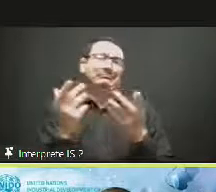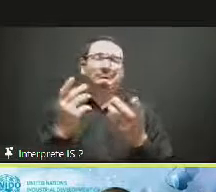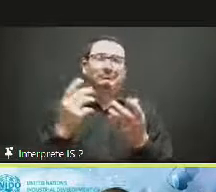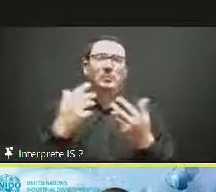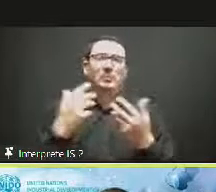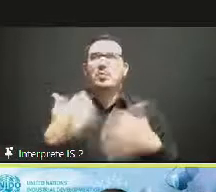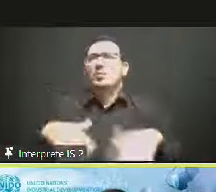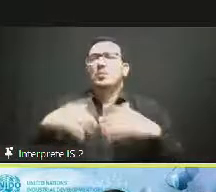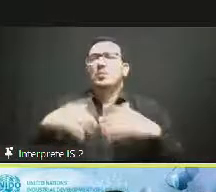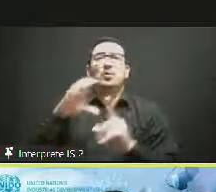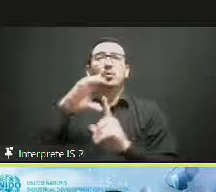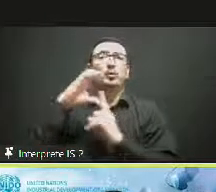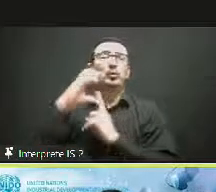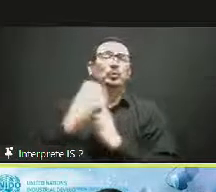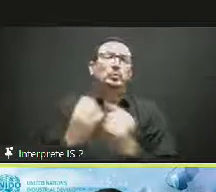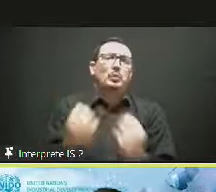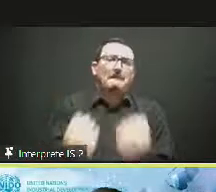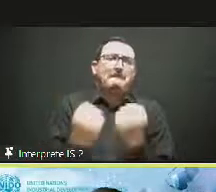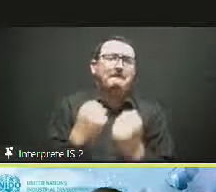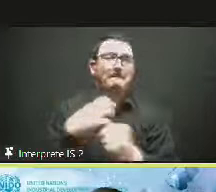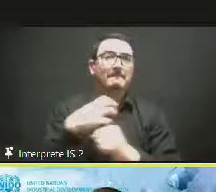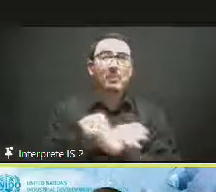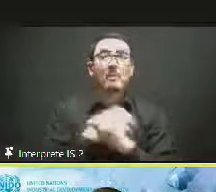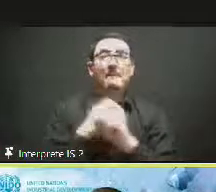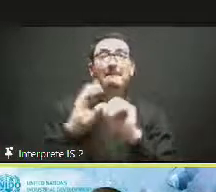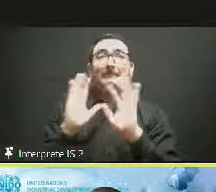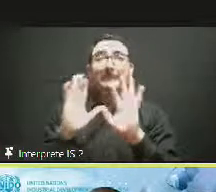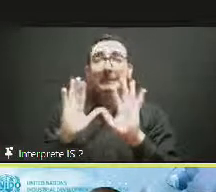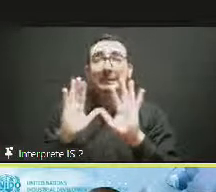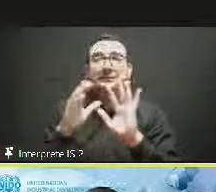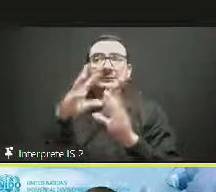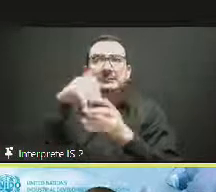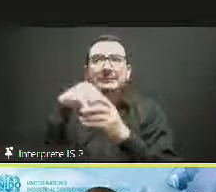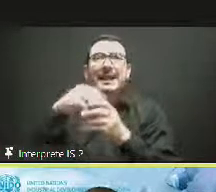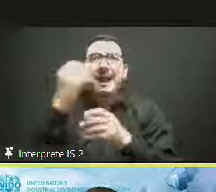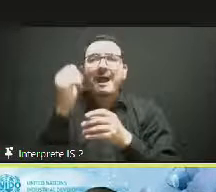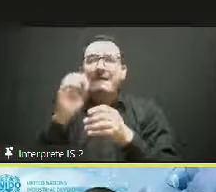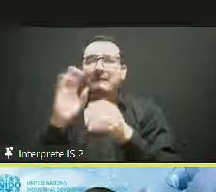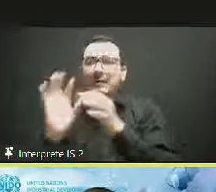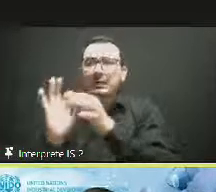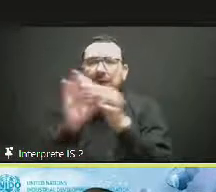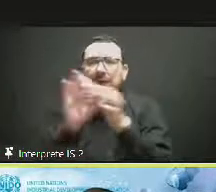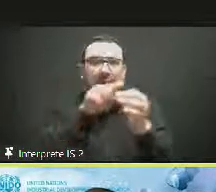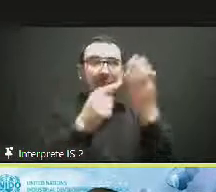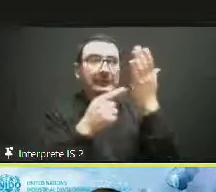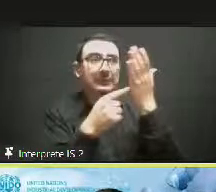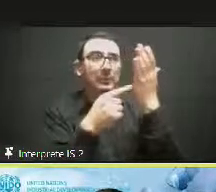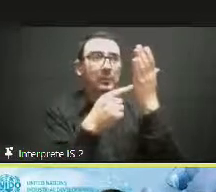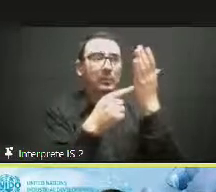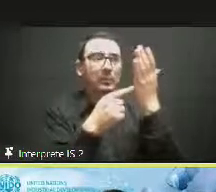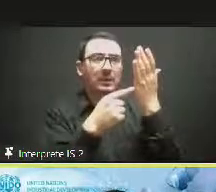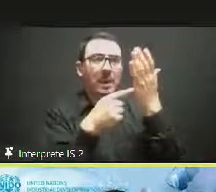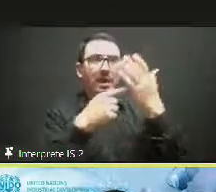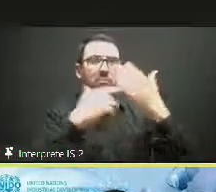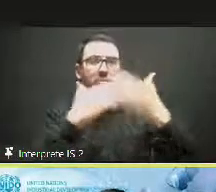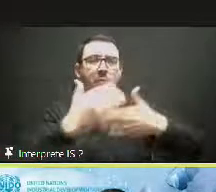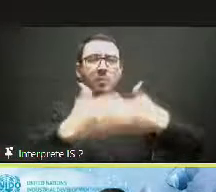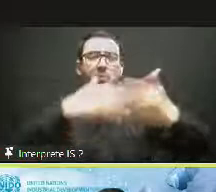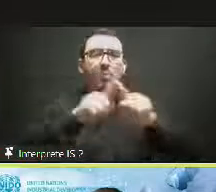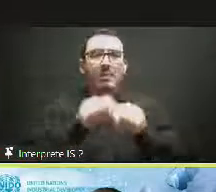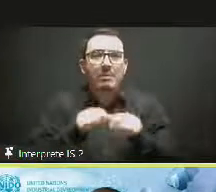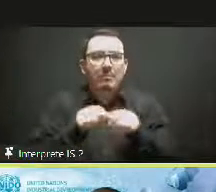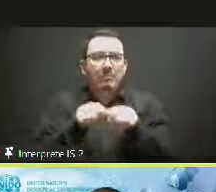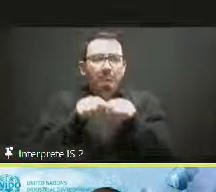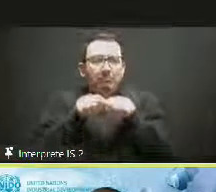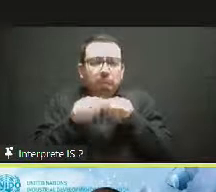moment, innovation is really spreading around the entire continent with several innovation labs